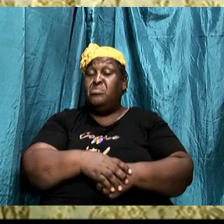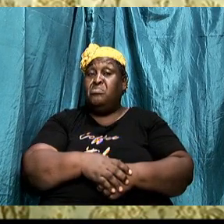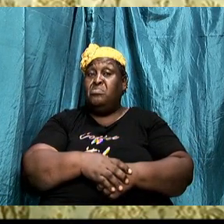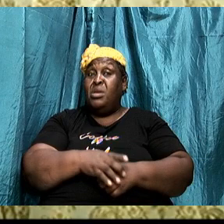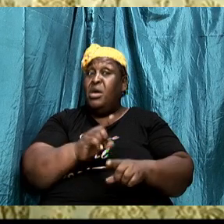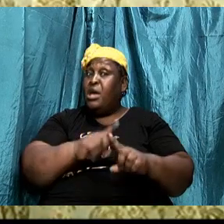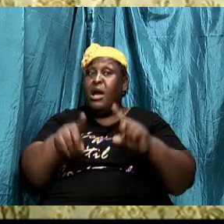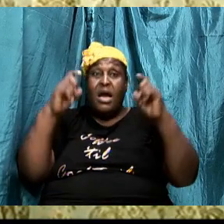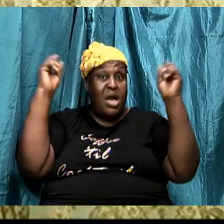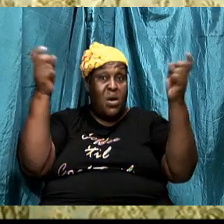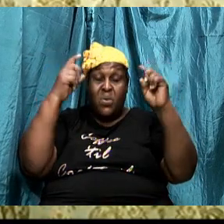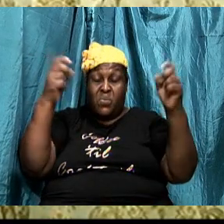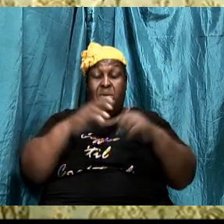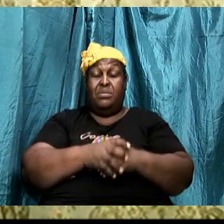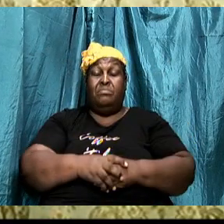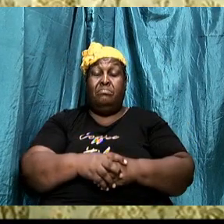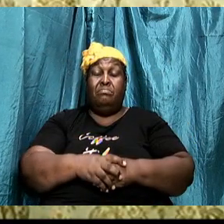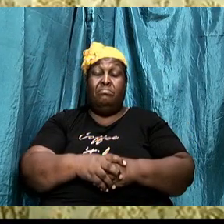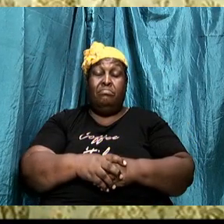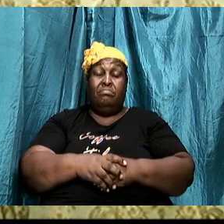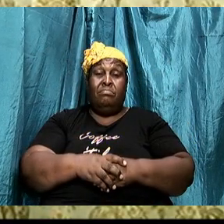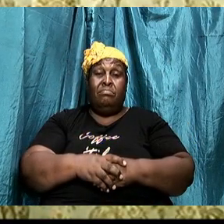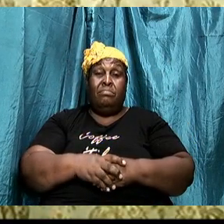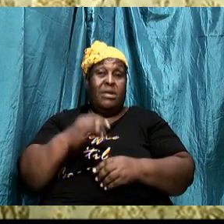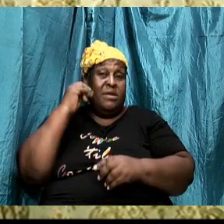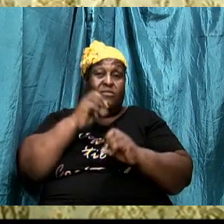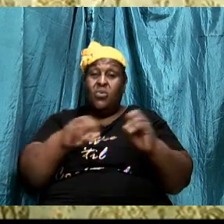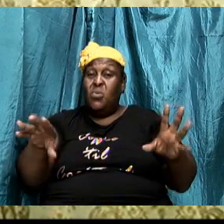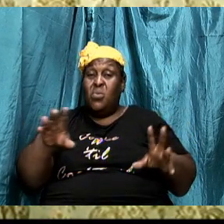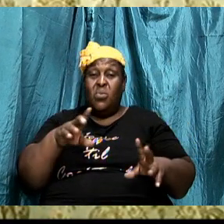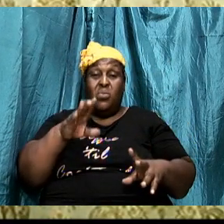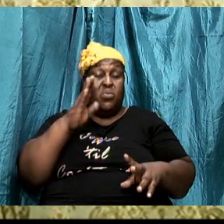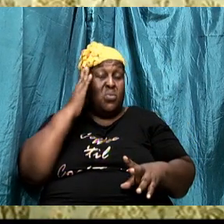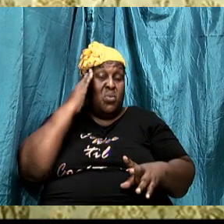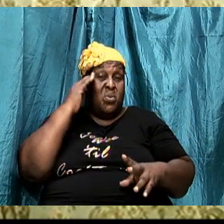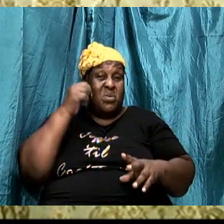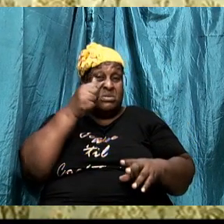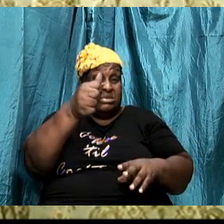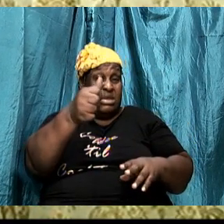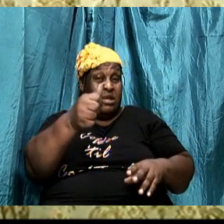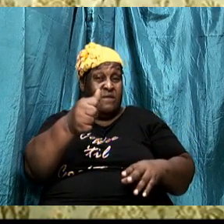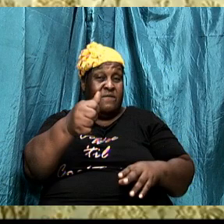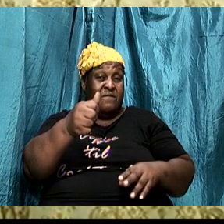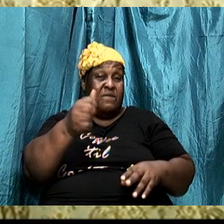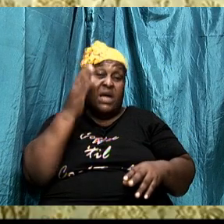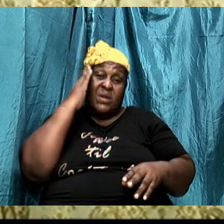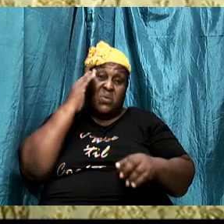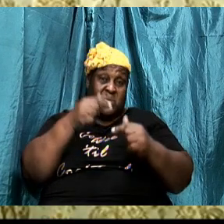don't know the enemy this is true if you don't know yourself